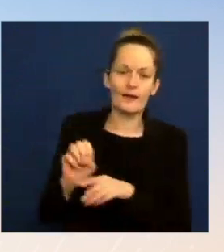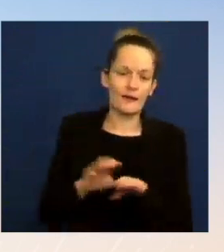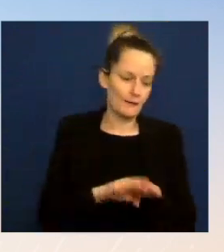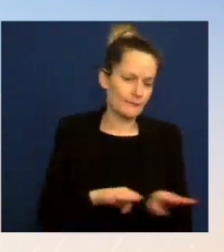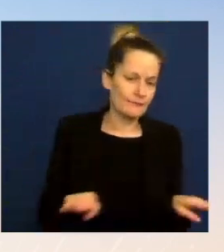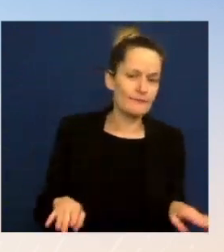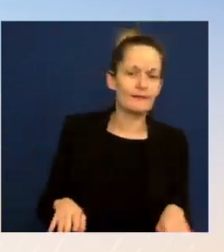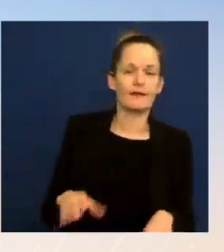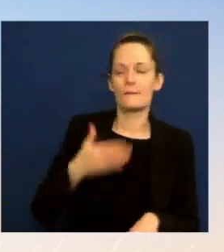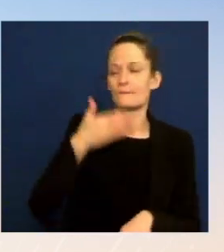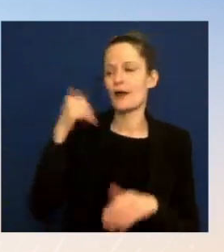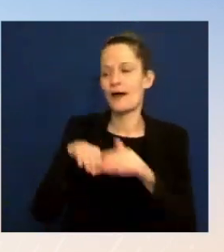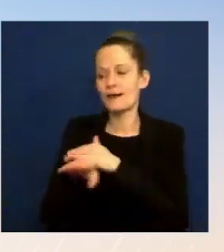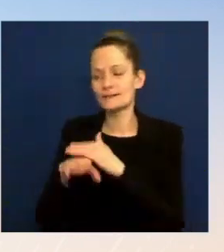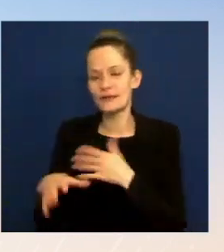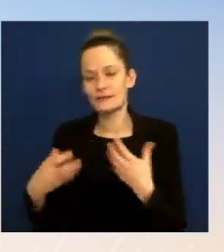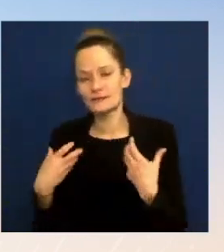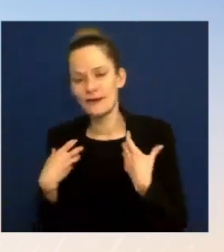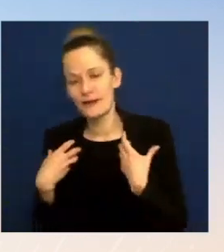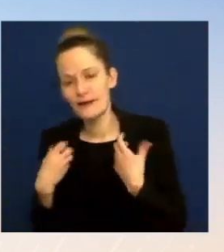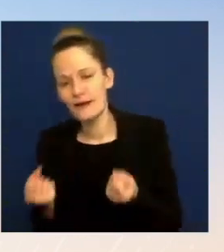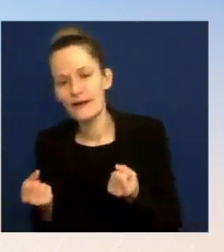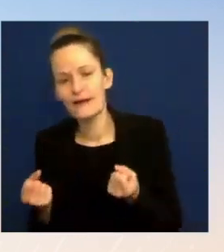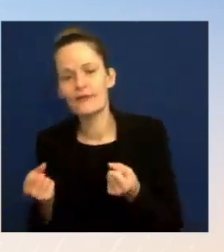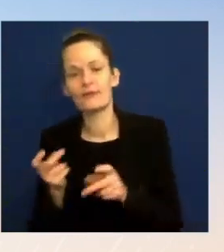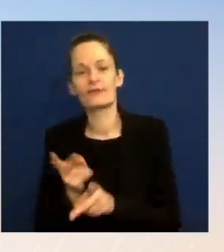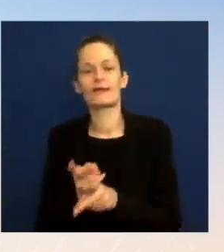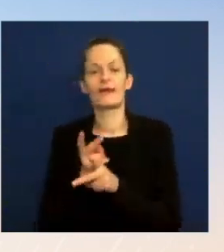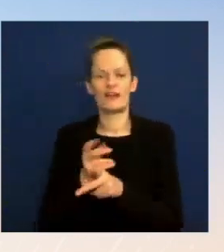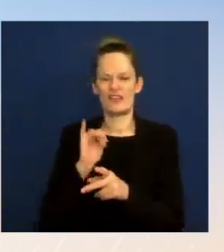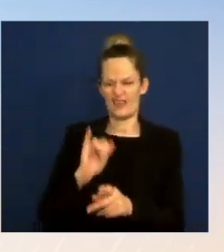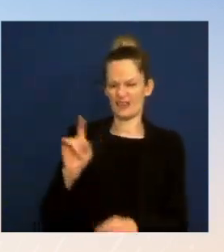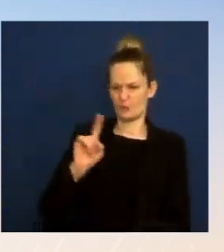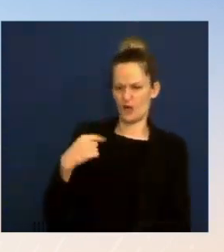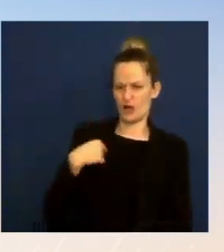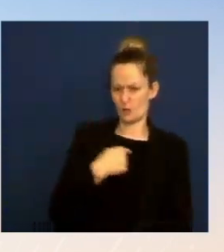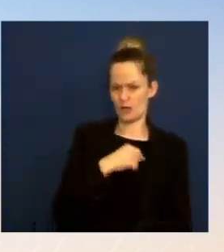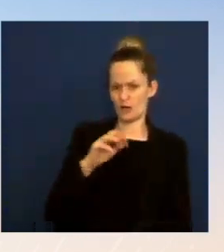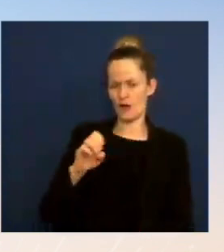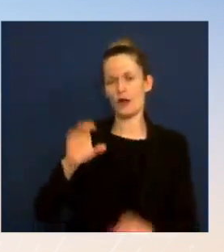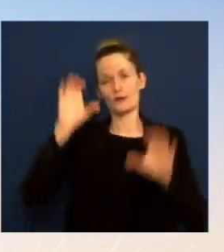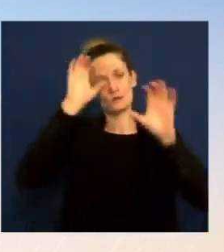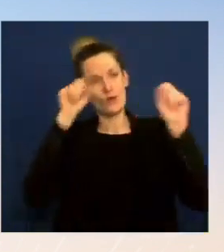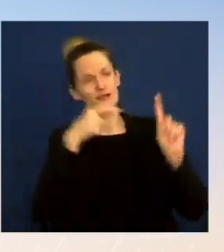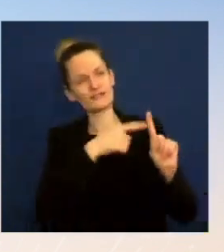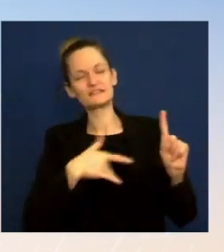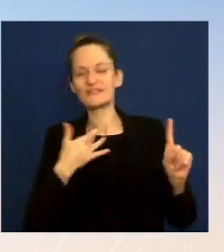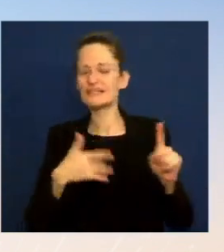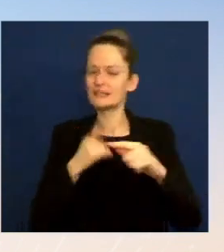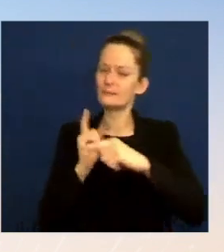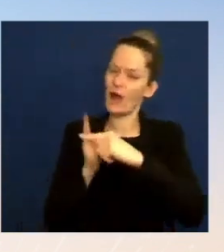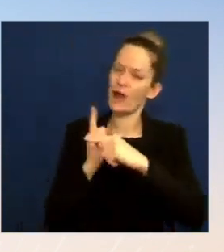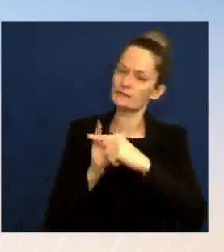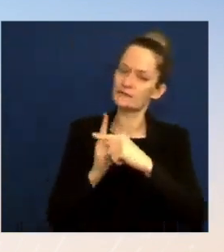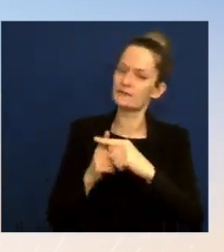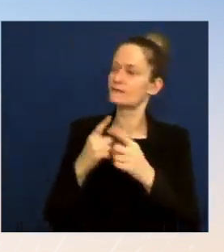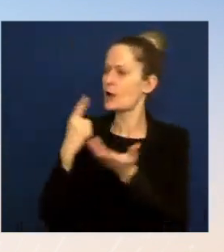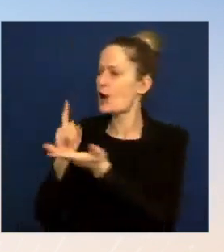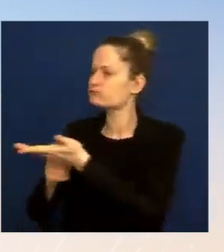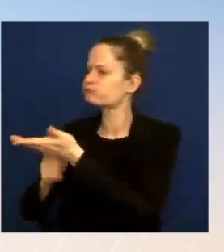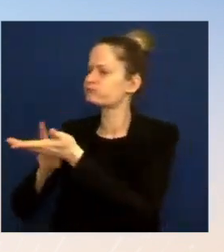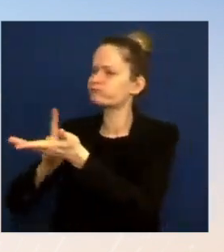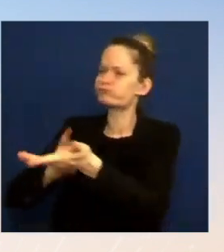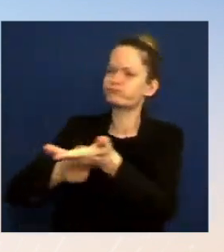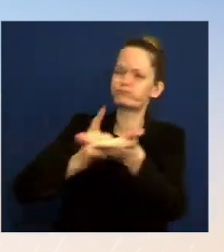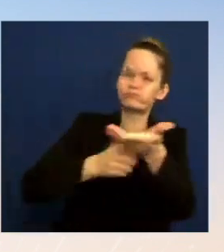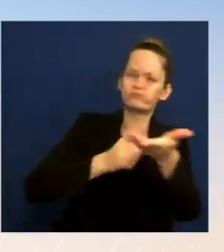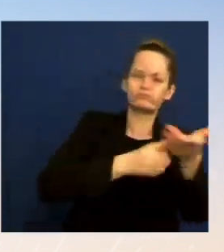That's where the stage we're at right now. But he was encouraged by the discussion and the meeting he had with Senator Schumer and Senator Mitchell. given the outstanding issues